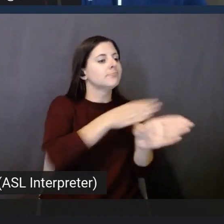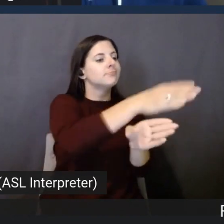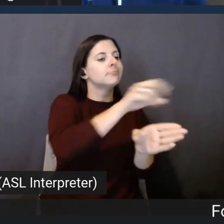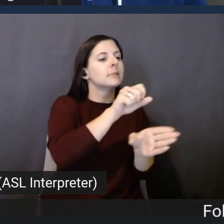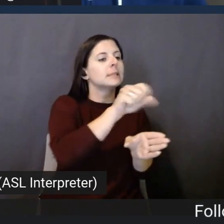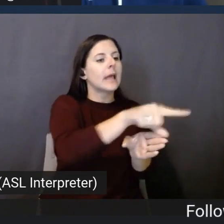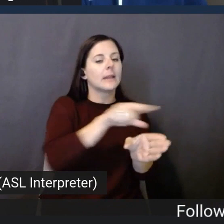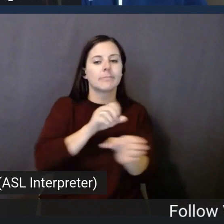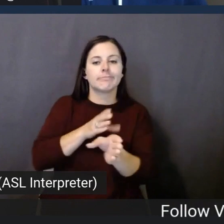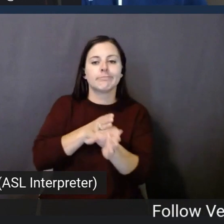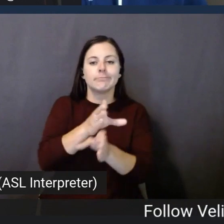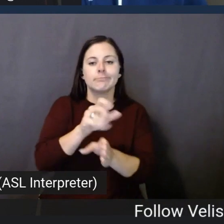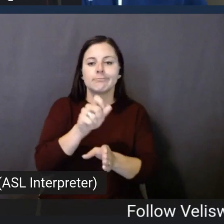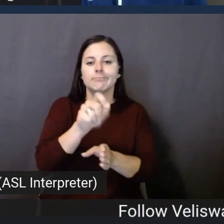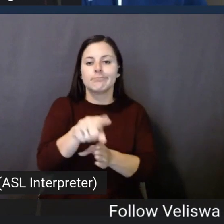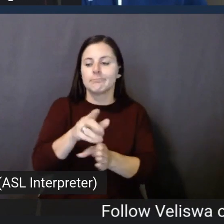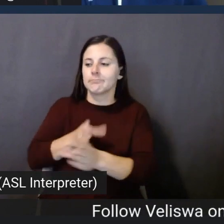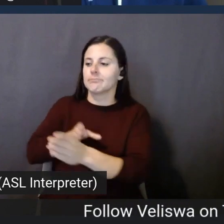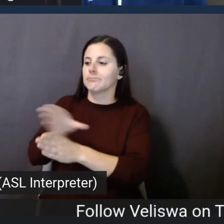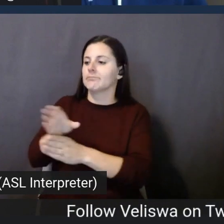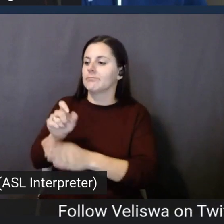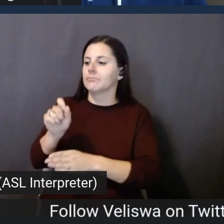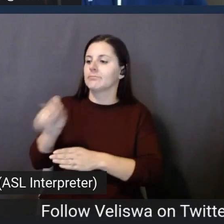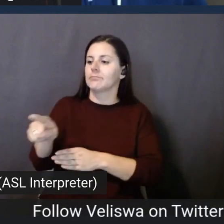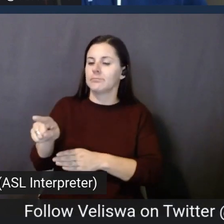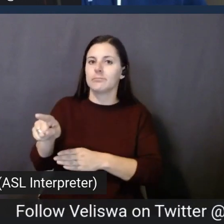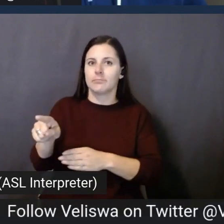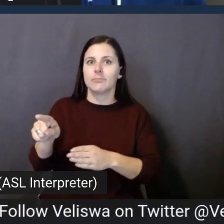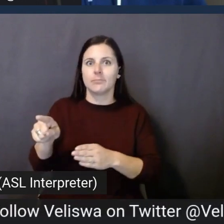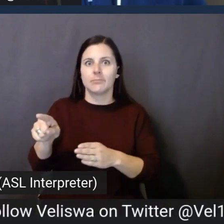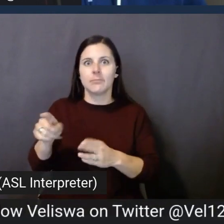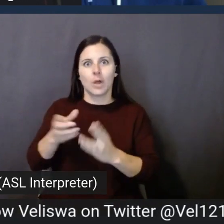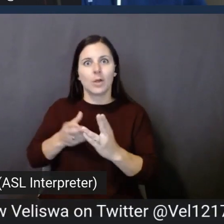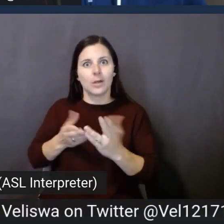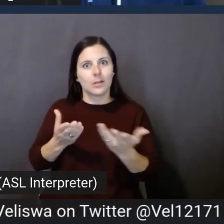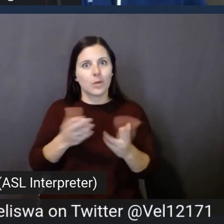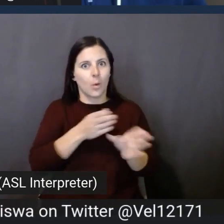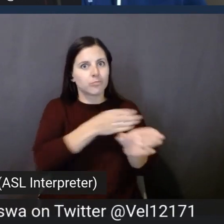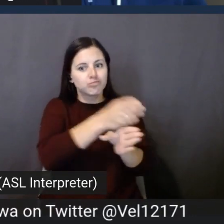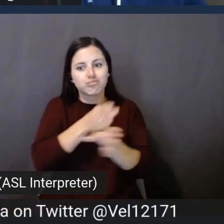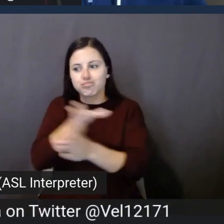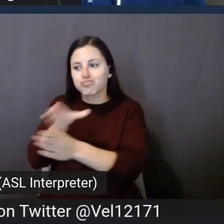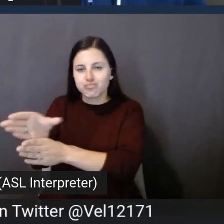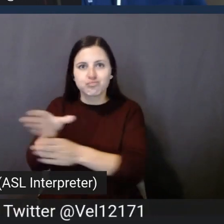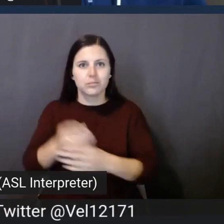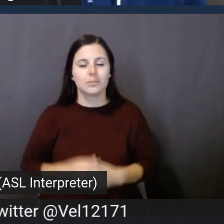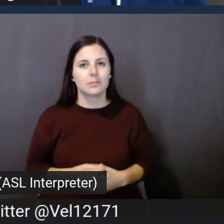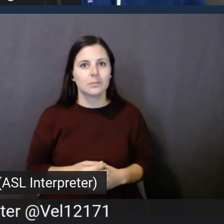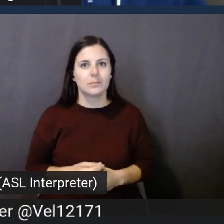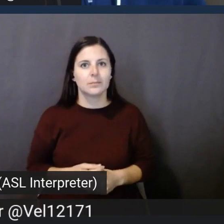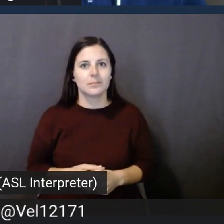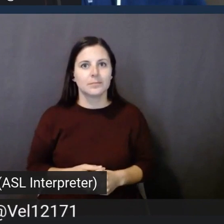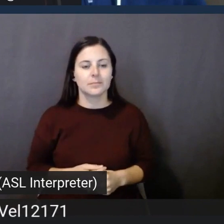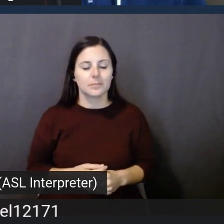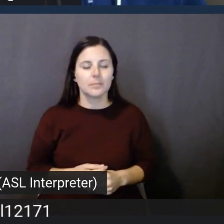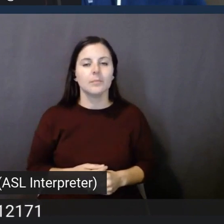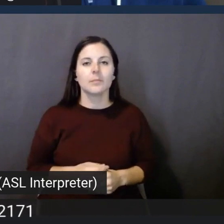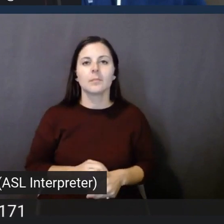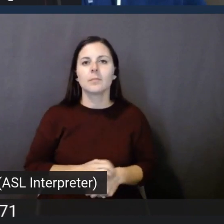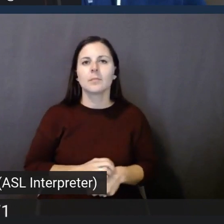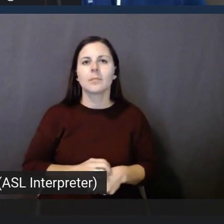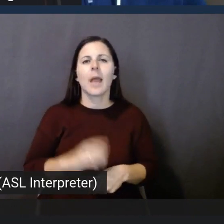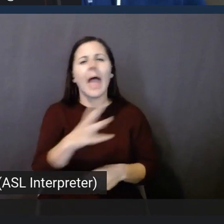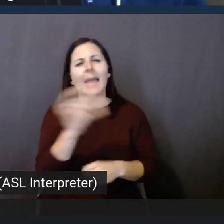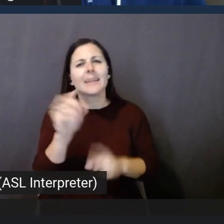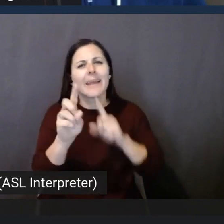A, B, and C, for these upcoming appointments through the channels that they have opted into. Also, to answer your question